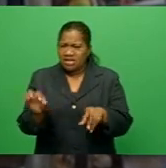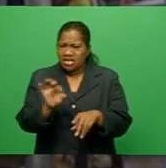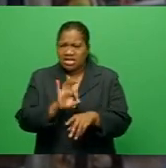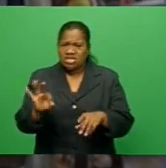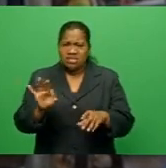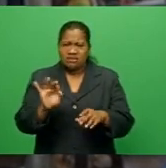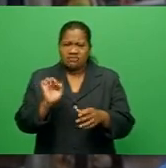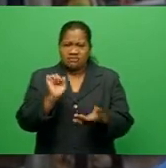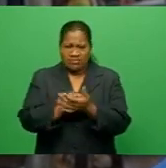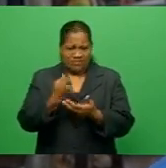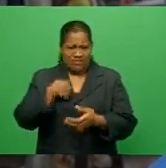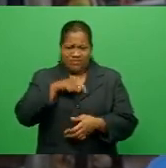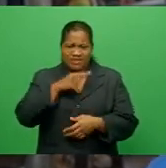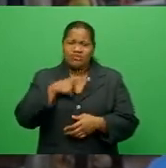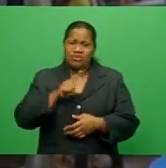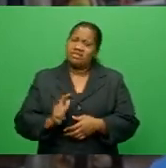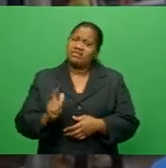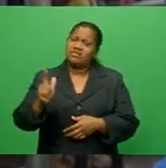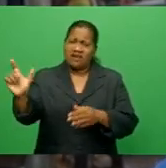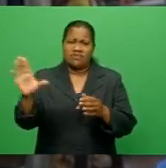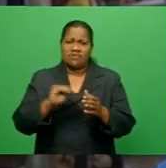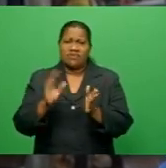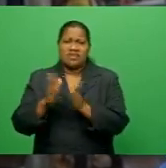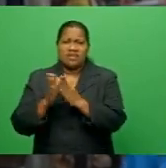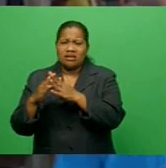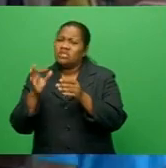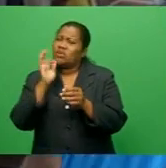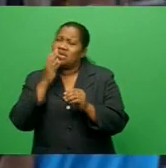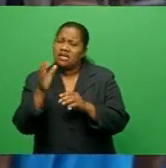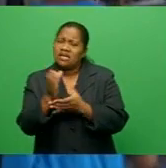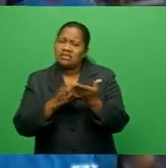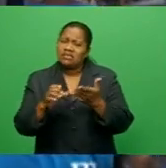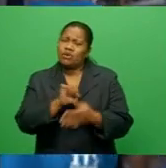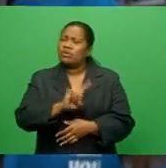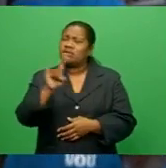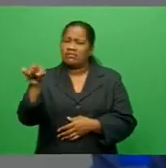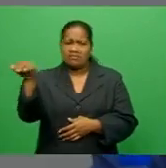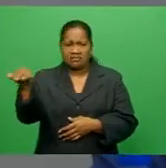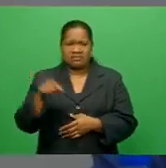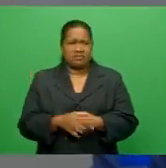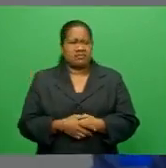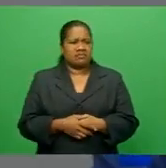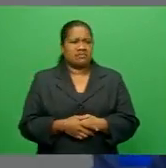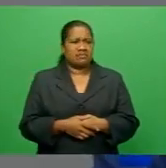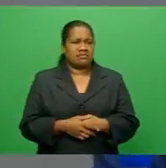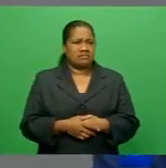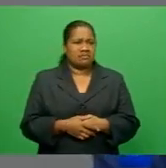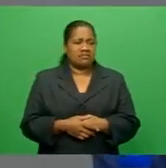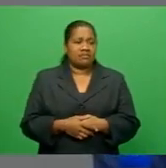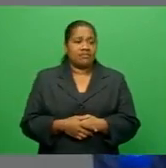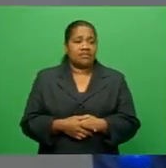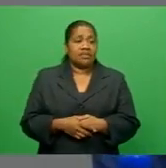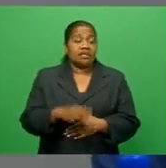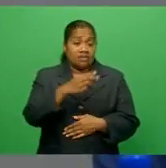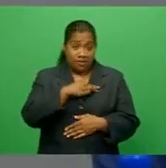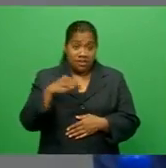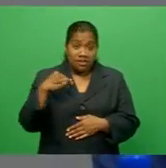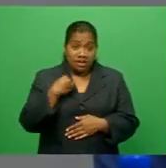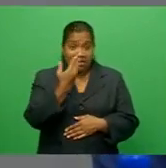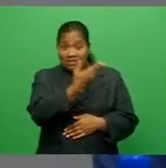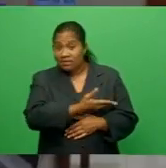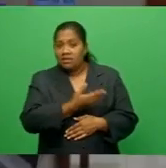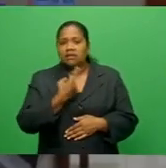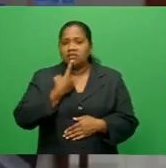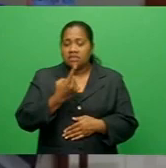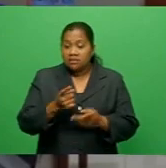it is far from town and we'll get very little customers to come and buy from us. Minister Pramila Kumar stressed during a meeting